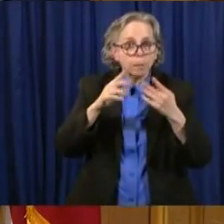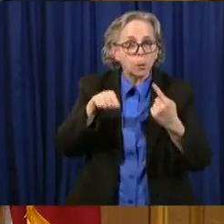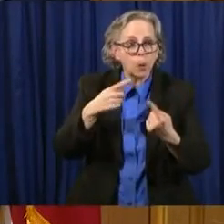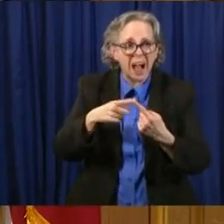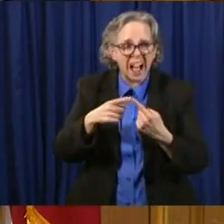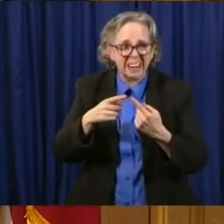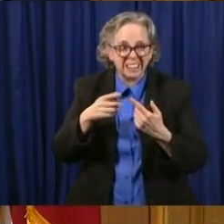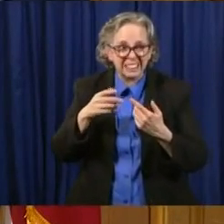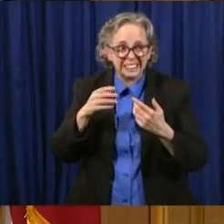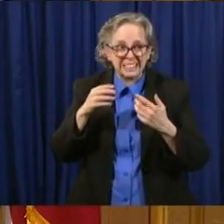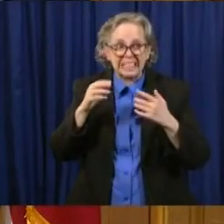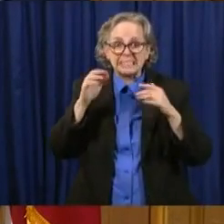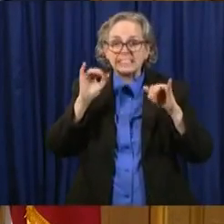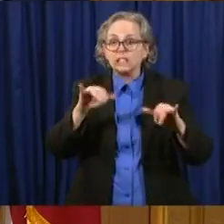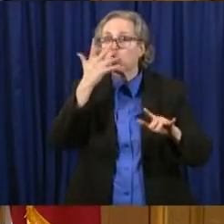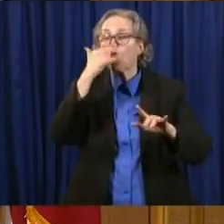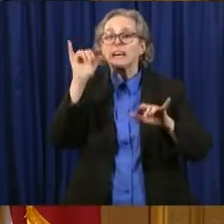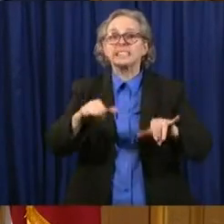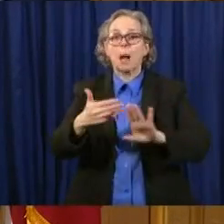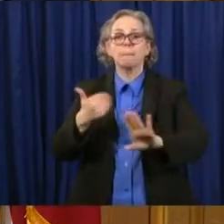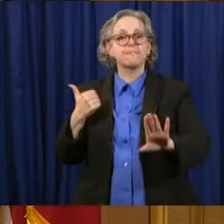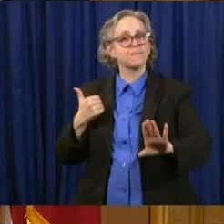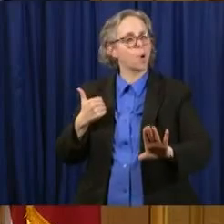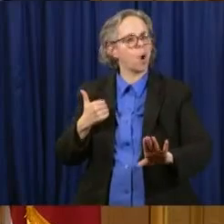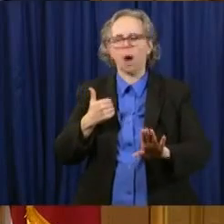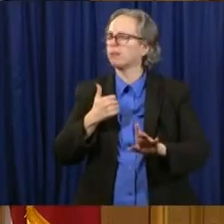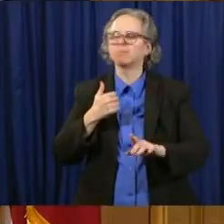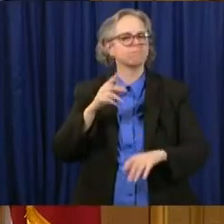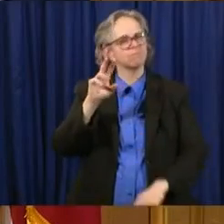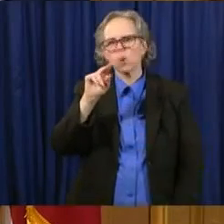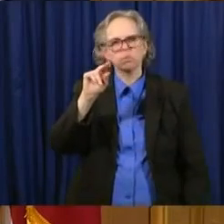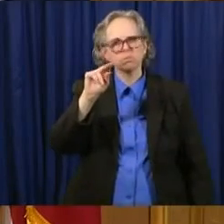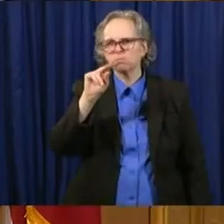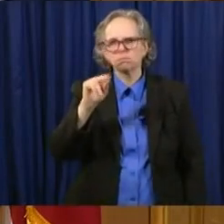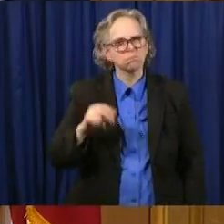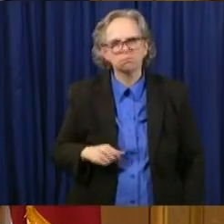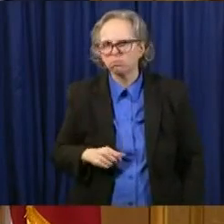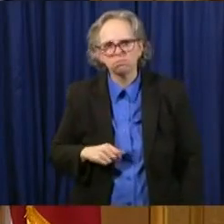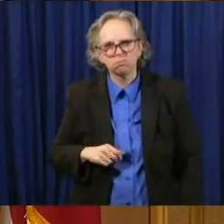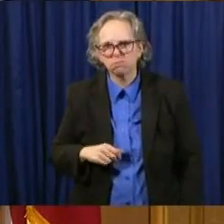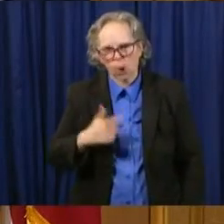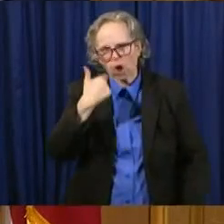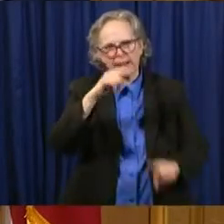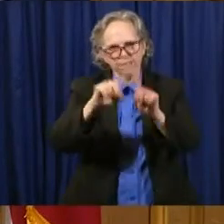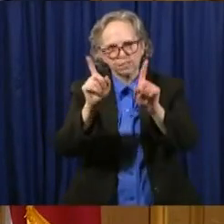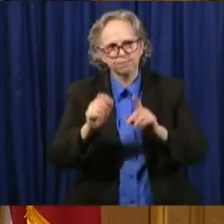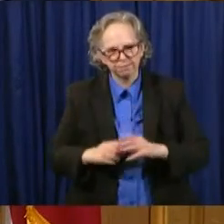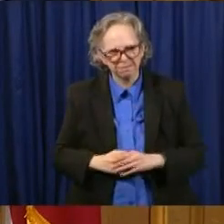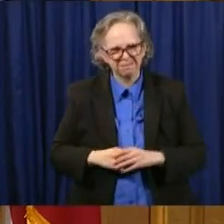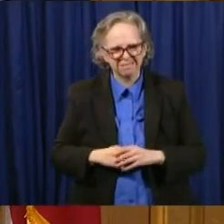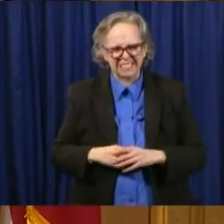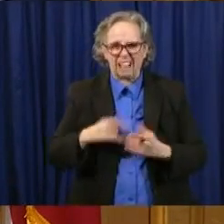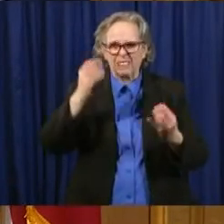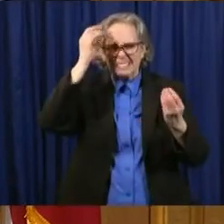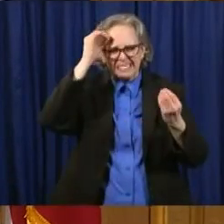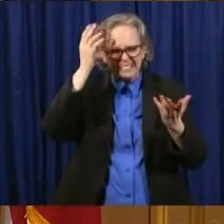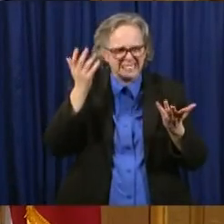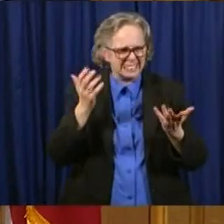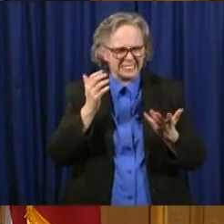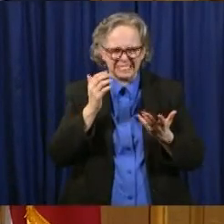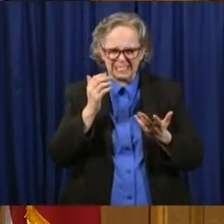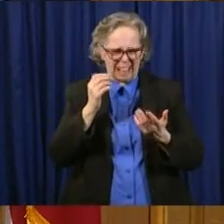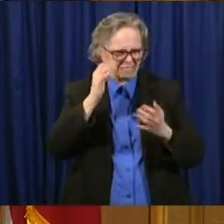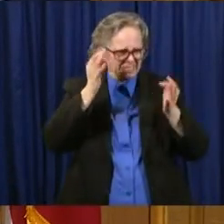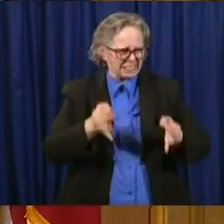before and everyone's will have to weigh their own, make their own choices as they